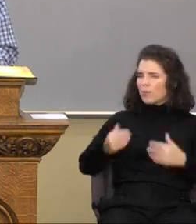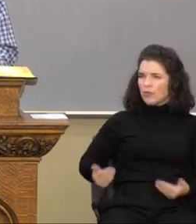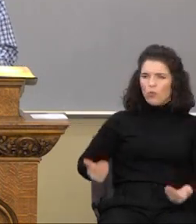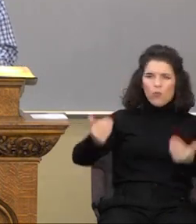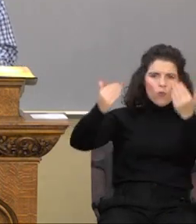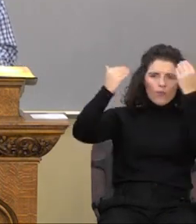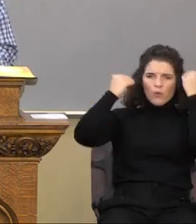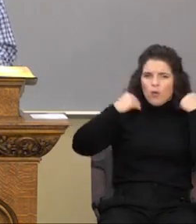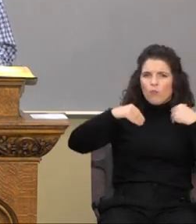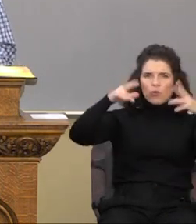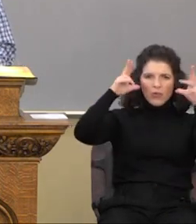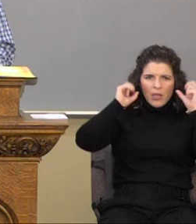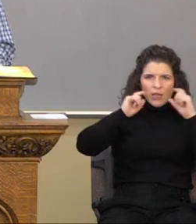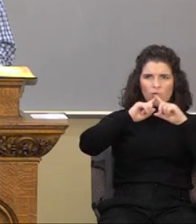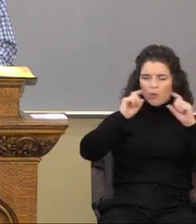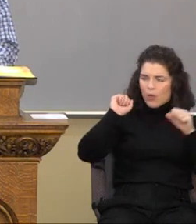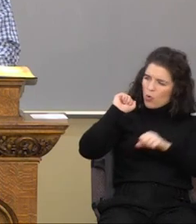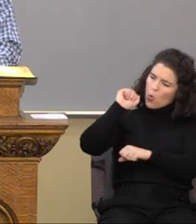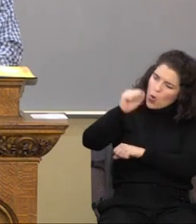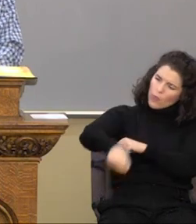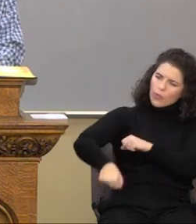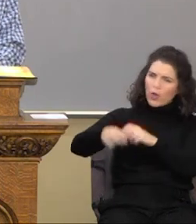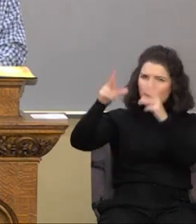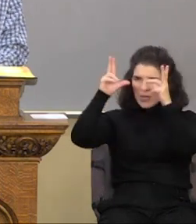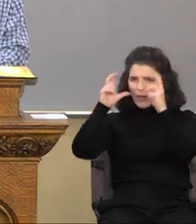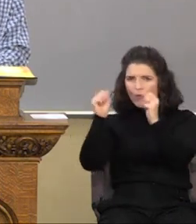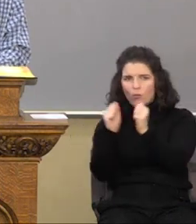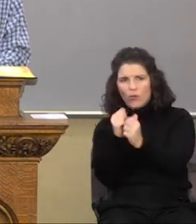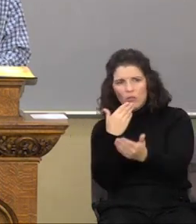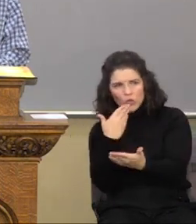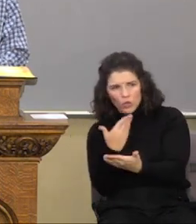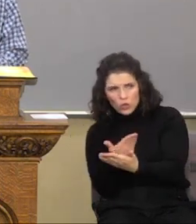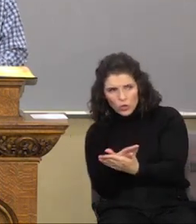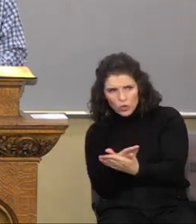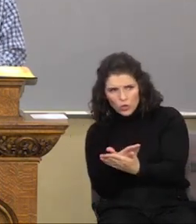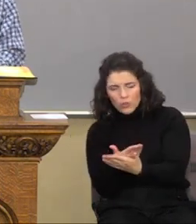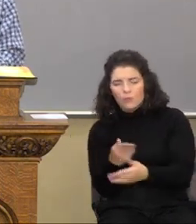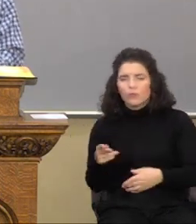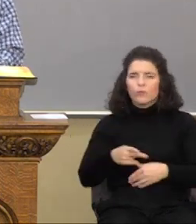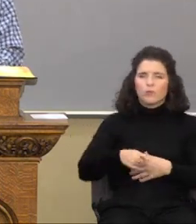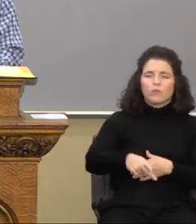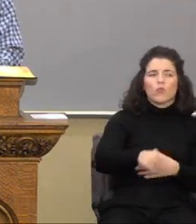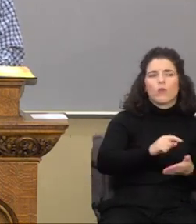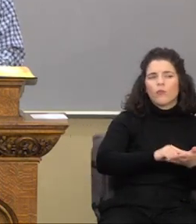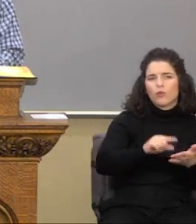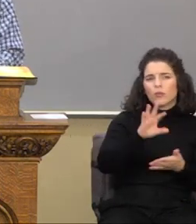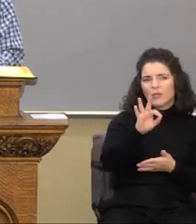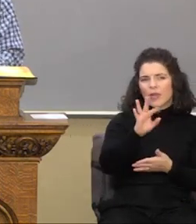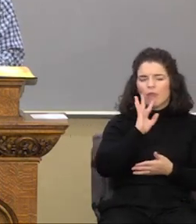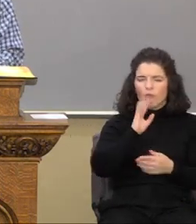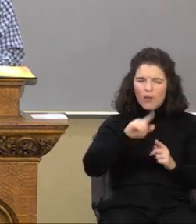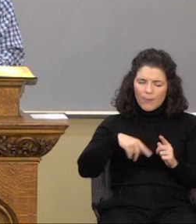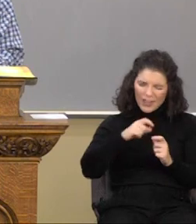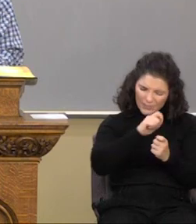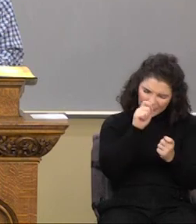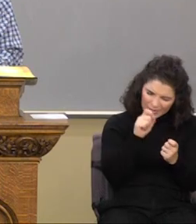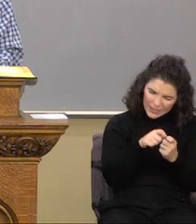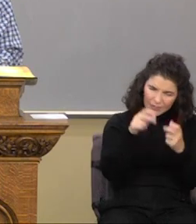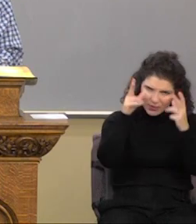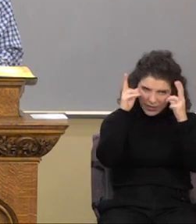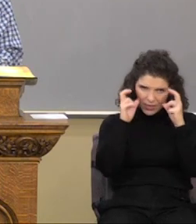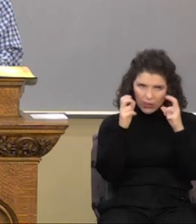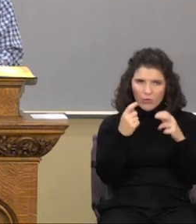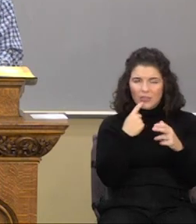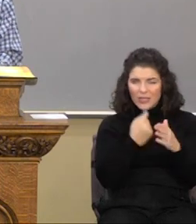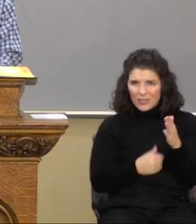evil with good. Paul, in verse 9, talks about a specific type of evil. He repeats it again in